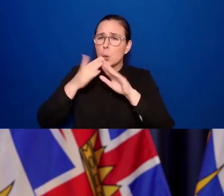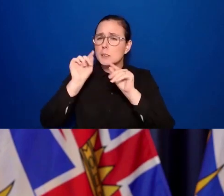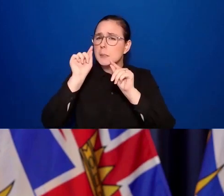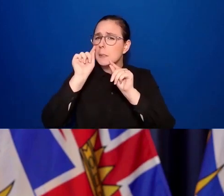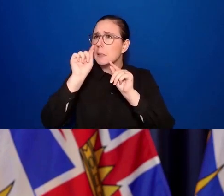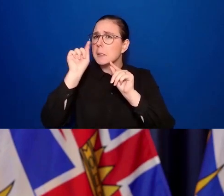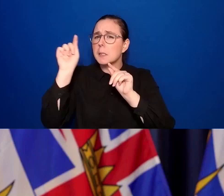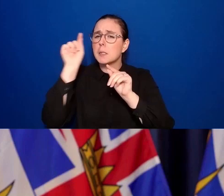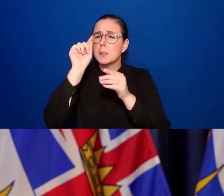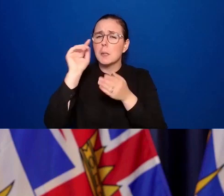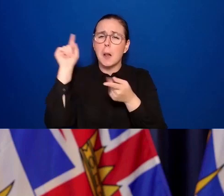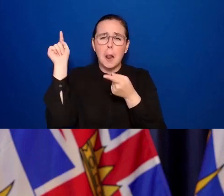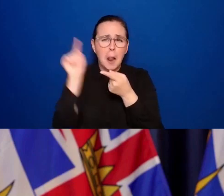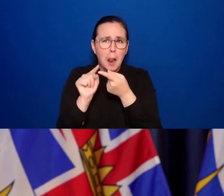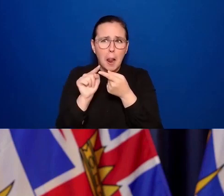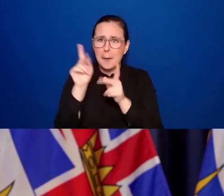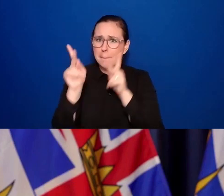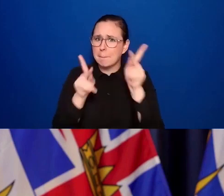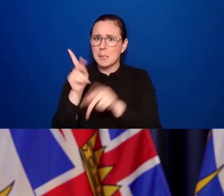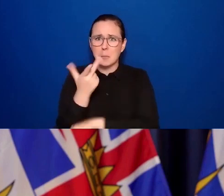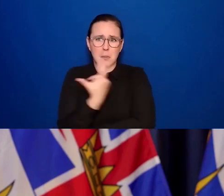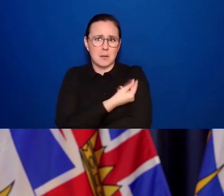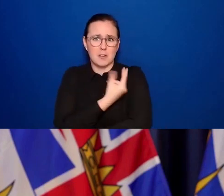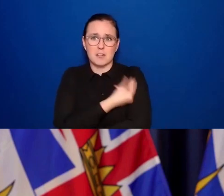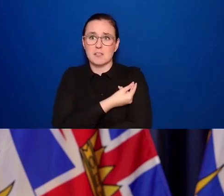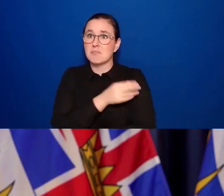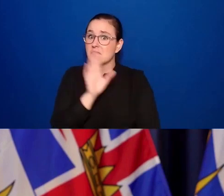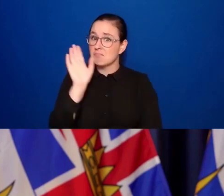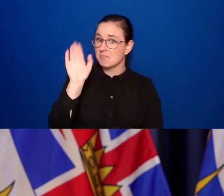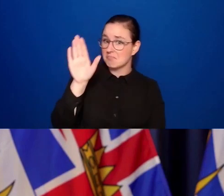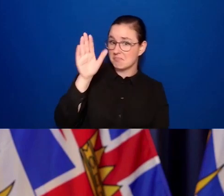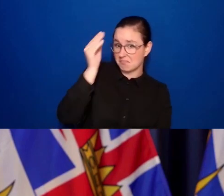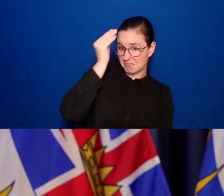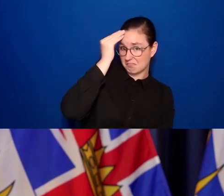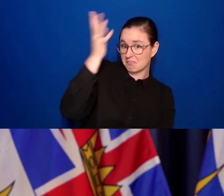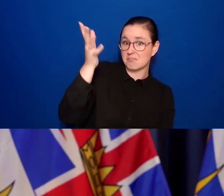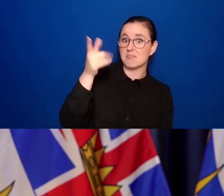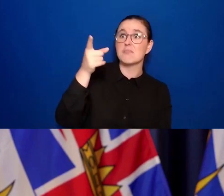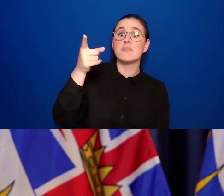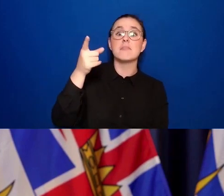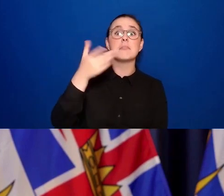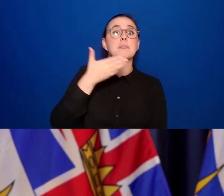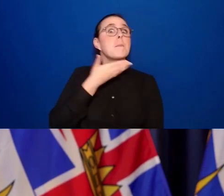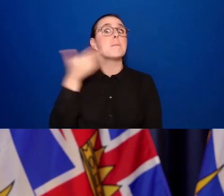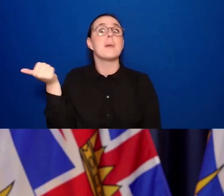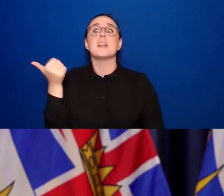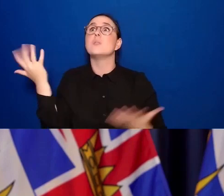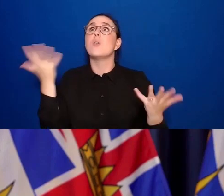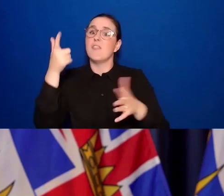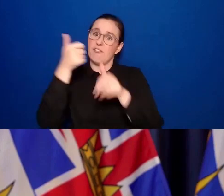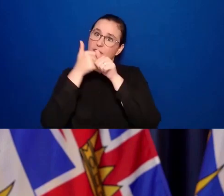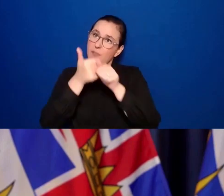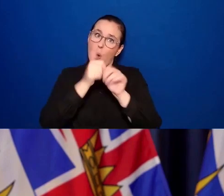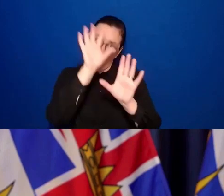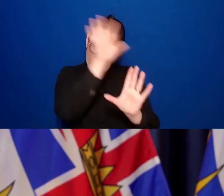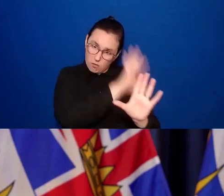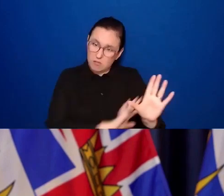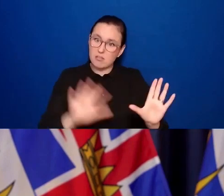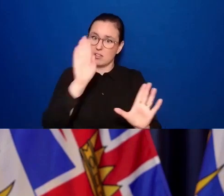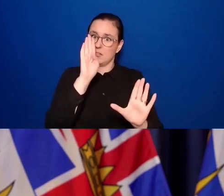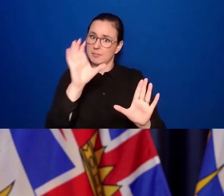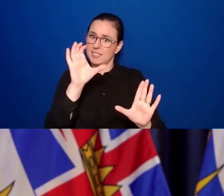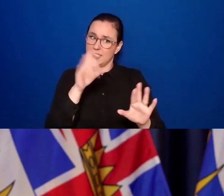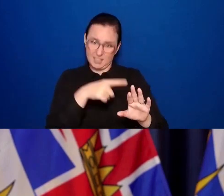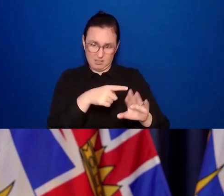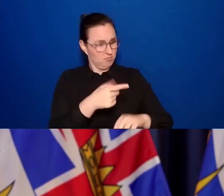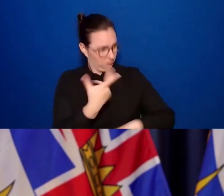forward for you and your families and your communities is to follow the lead of other parts of the province that have very high immunization rates. So that's